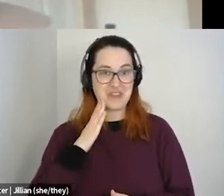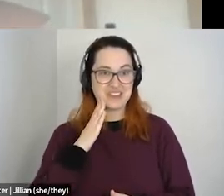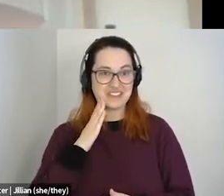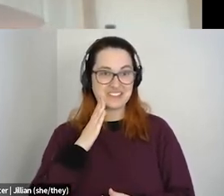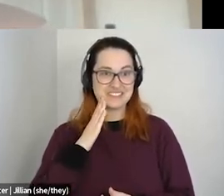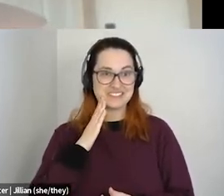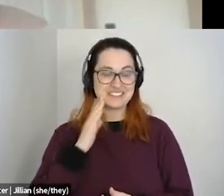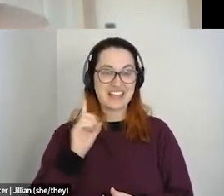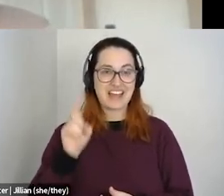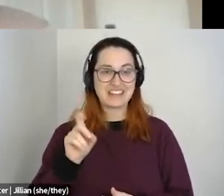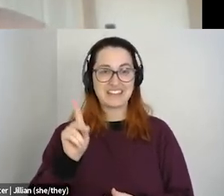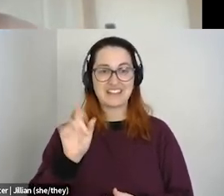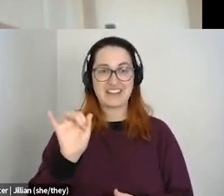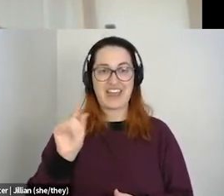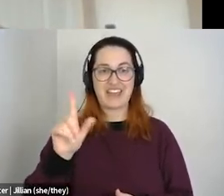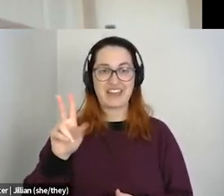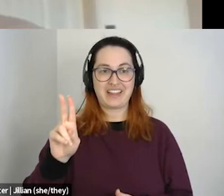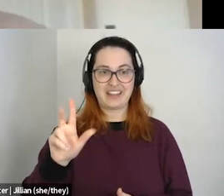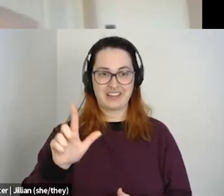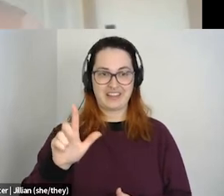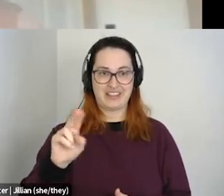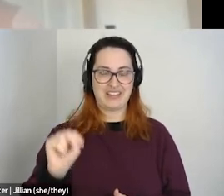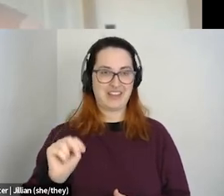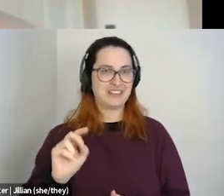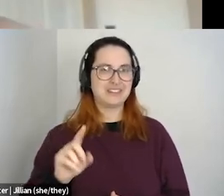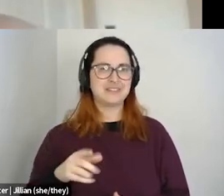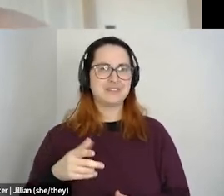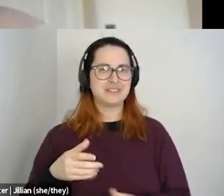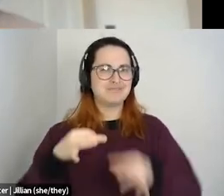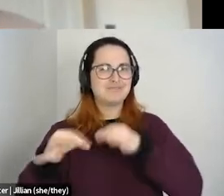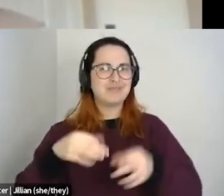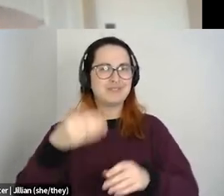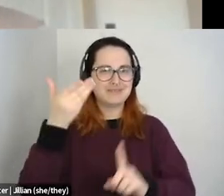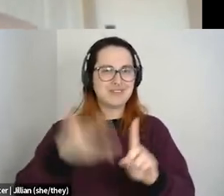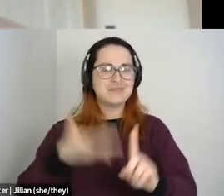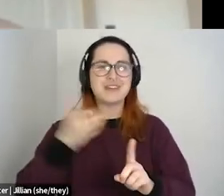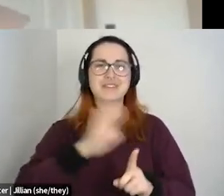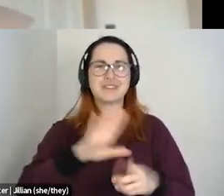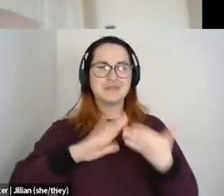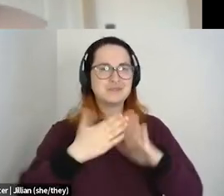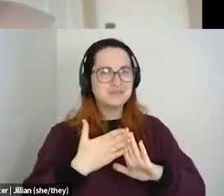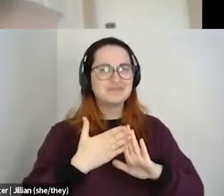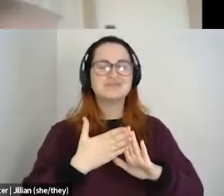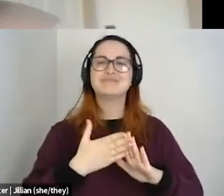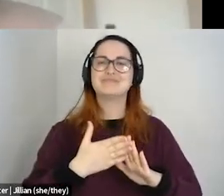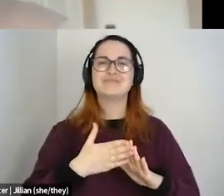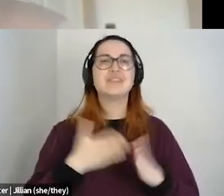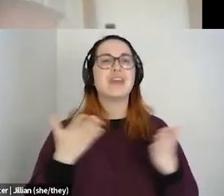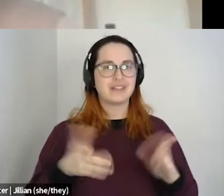us more about themselves and the organizations that they and communities that they belong to and then we'll move on to